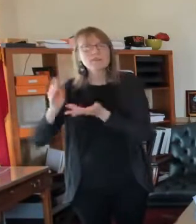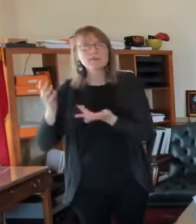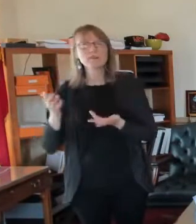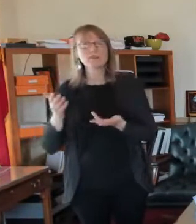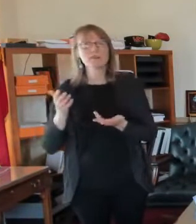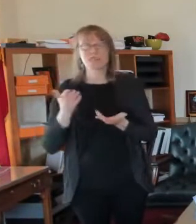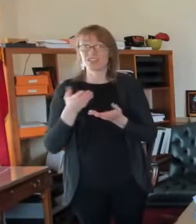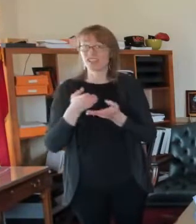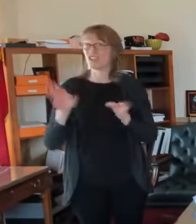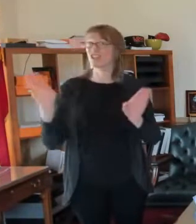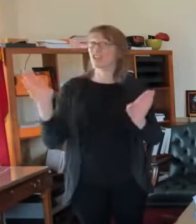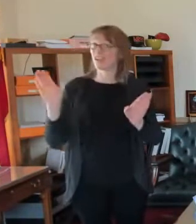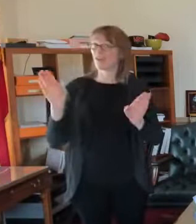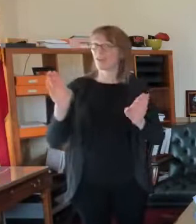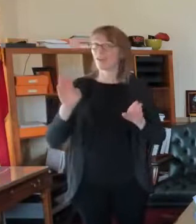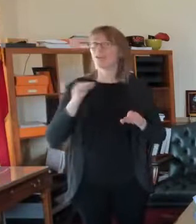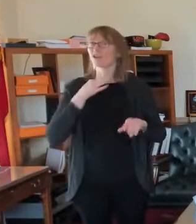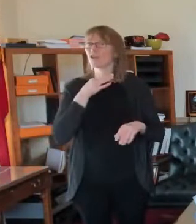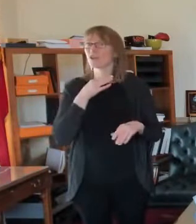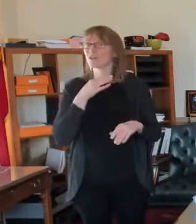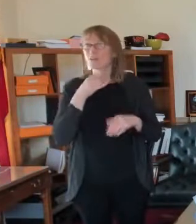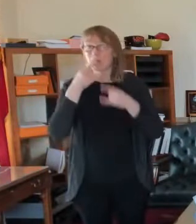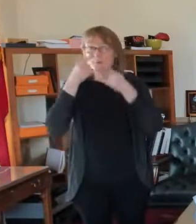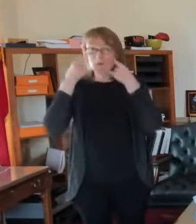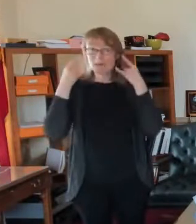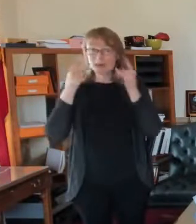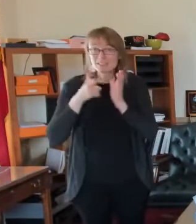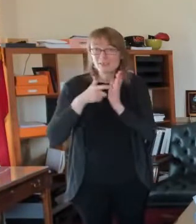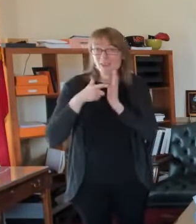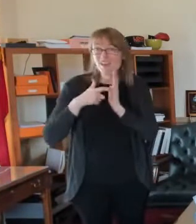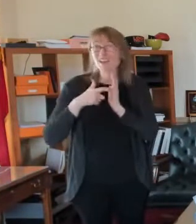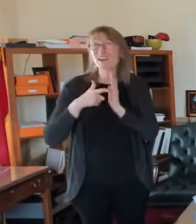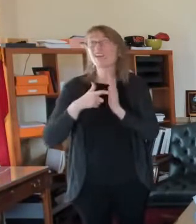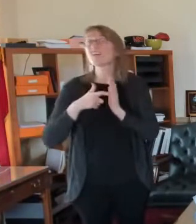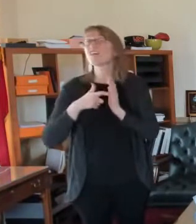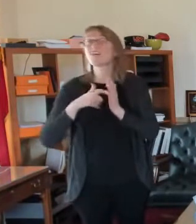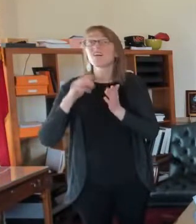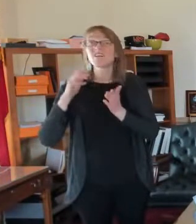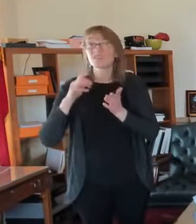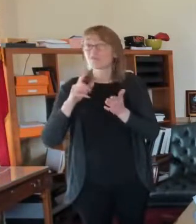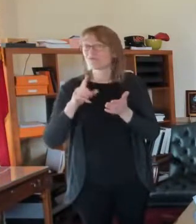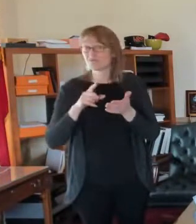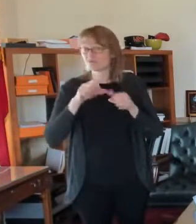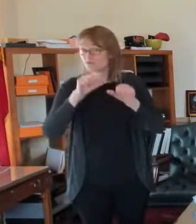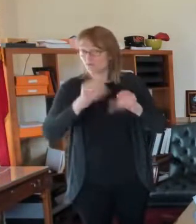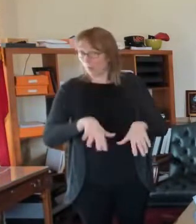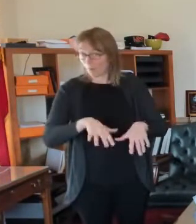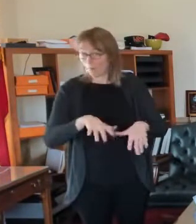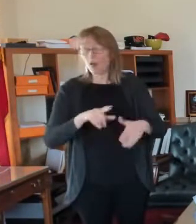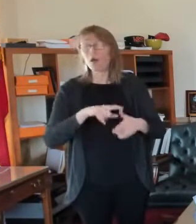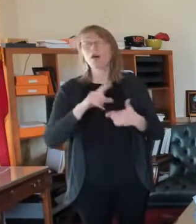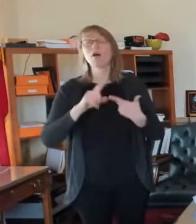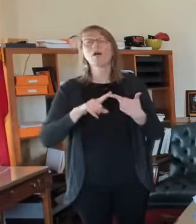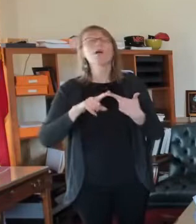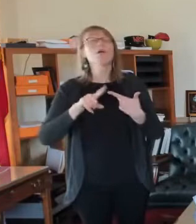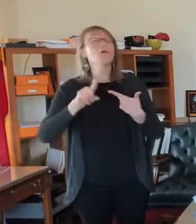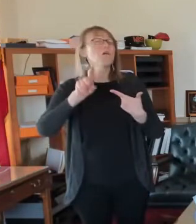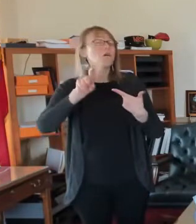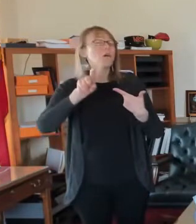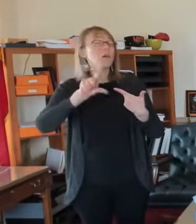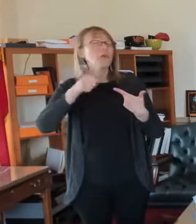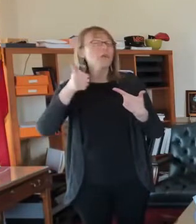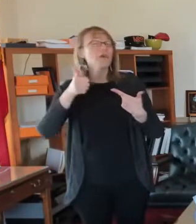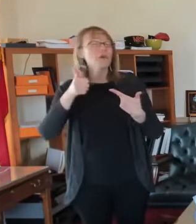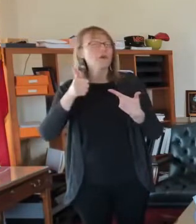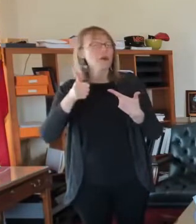mandate? Will bars and restaurants get to open past 11 PM? And will we stop testing, uh, youth sports and lift some of those